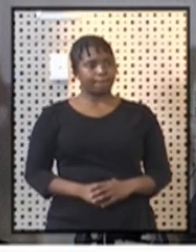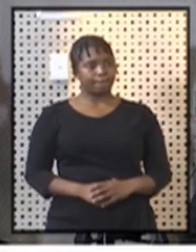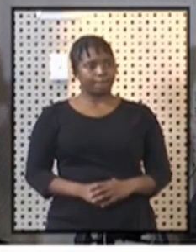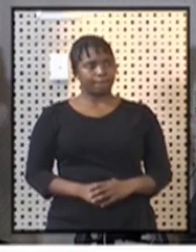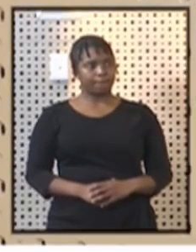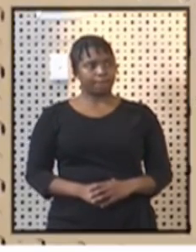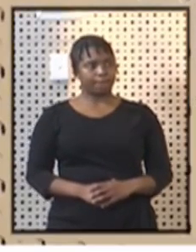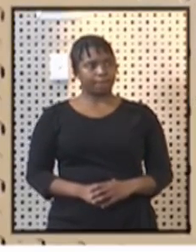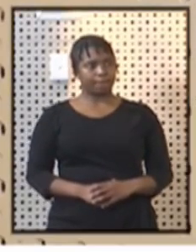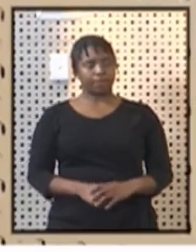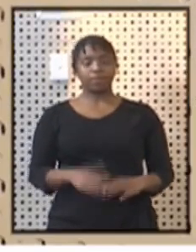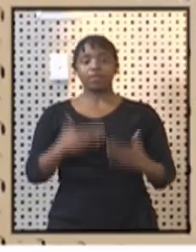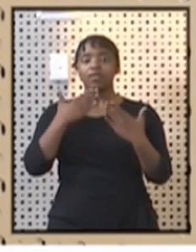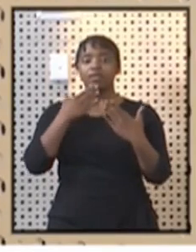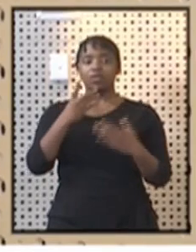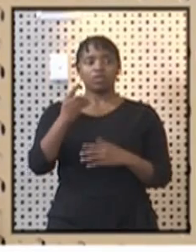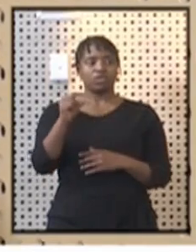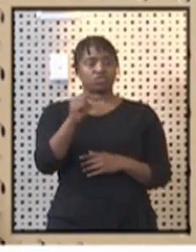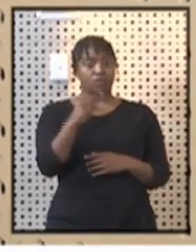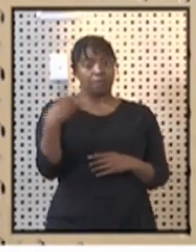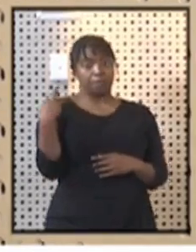Thank you, DG. Minister.